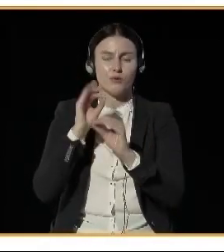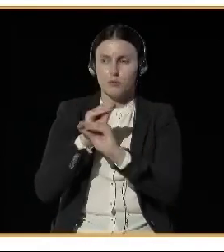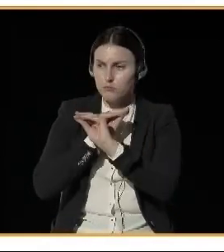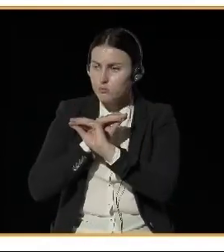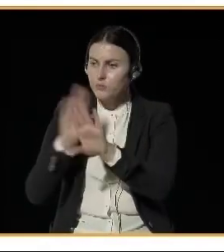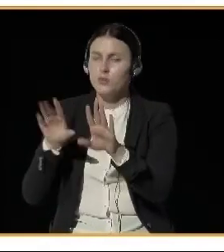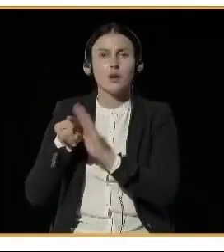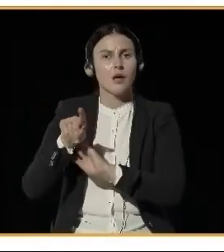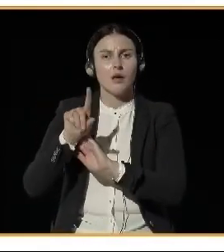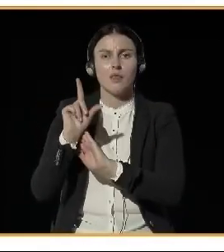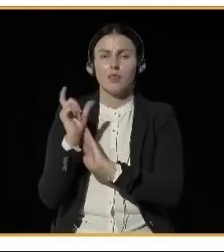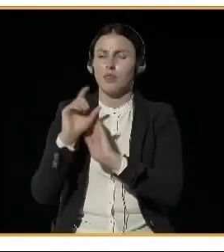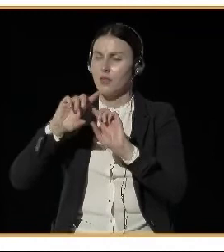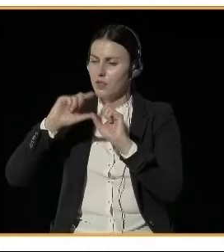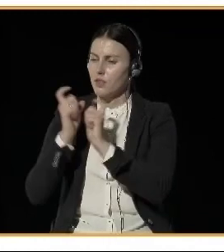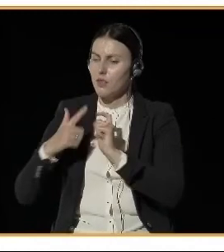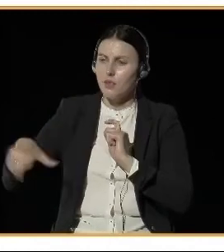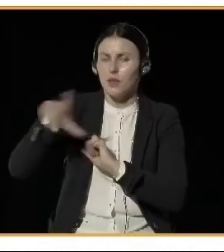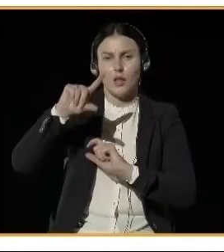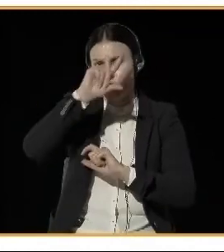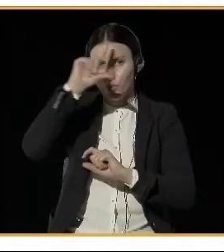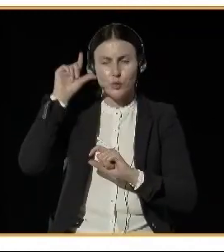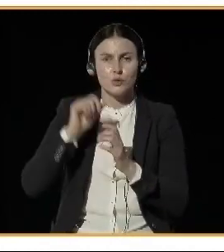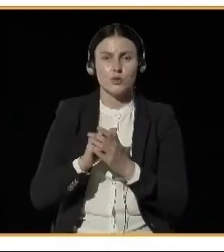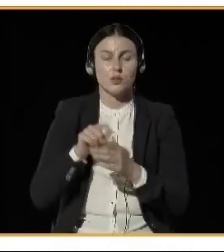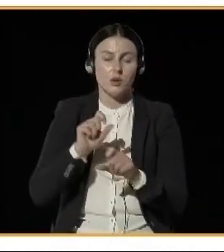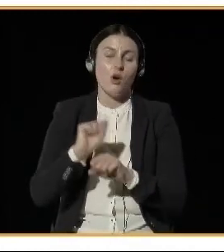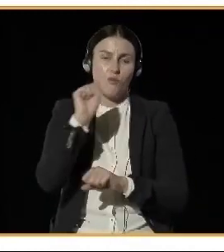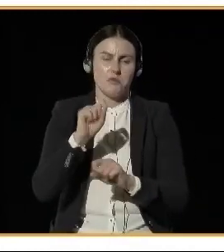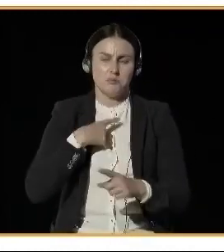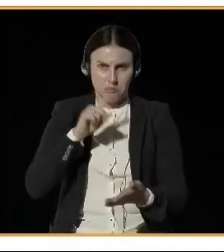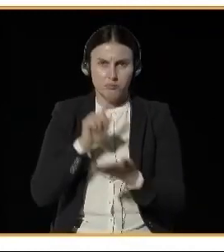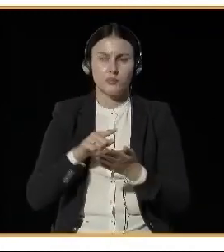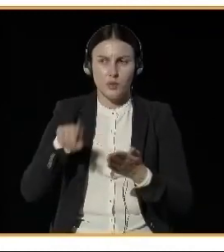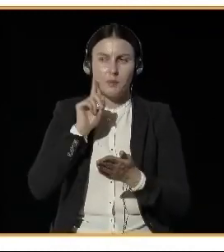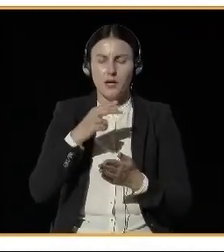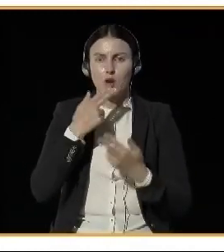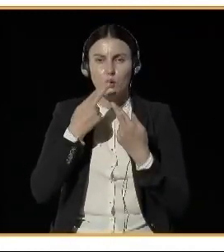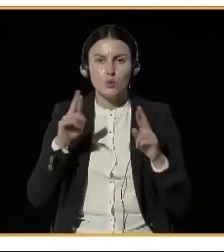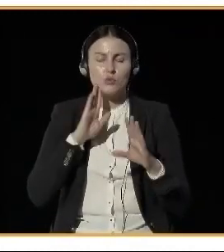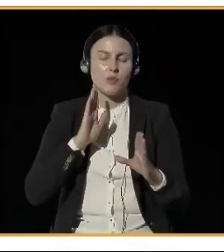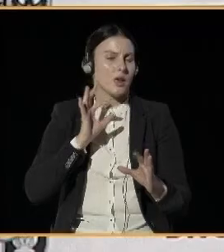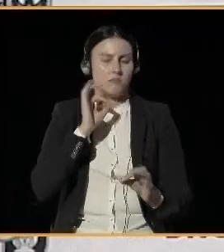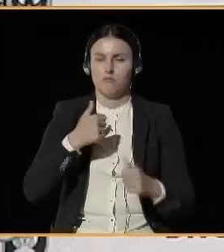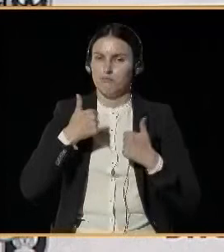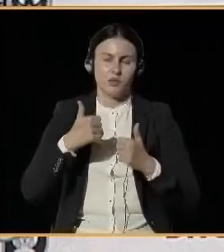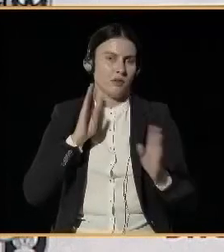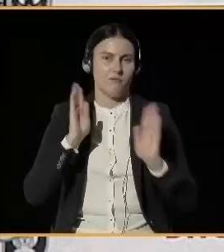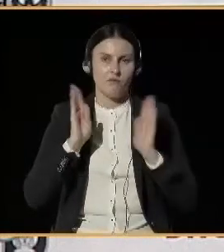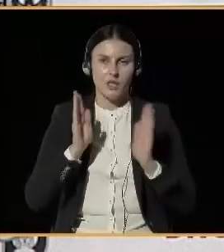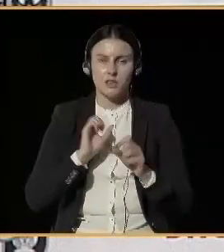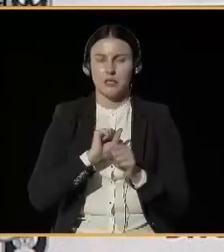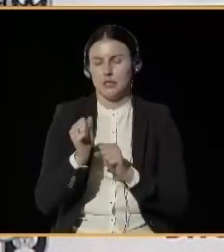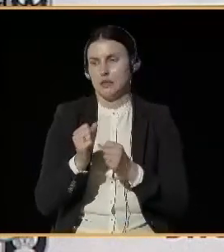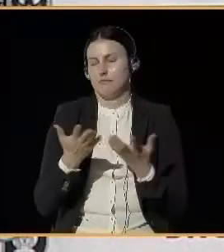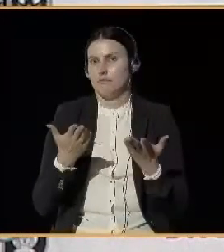different communication channels. Facebook is great, all social media is great, but it's for the younger generation.